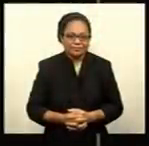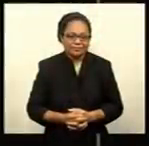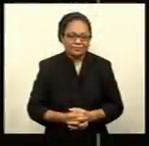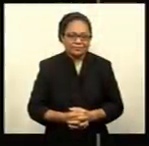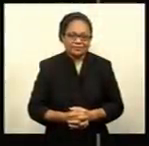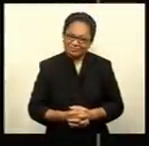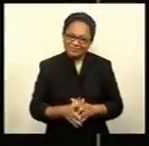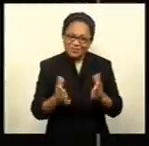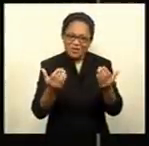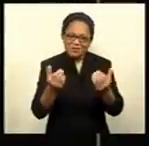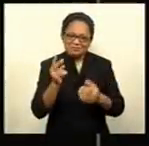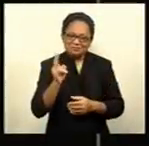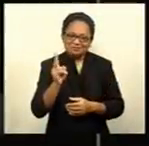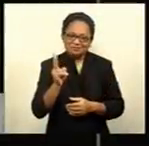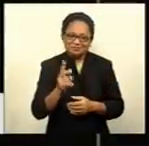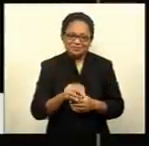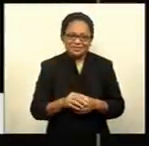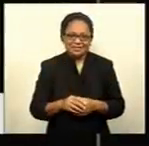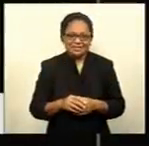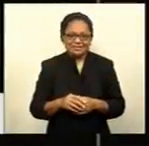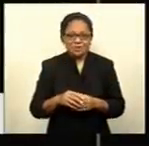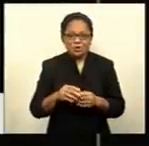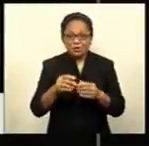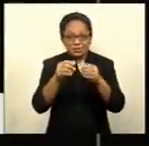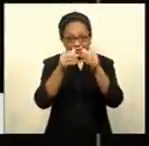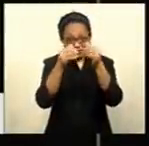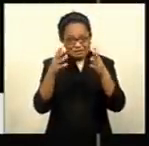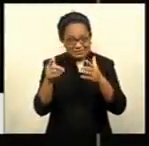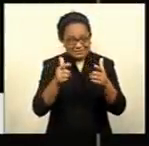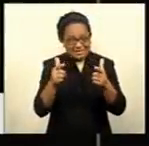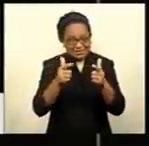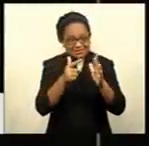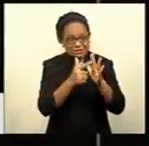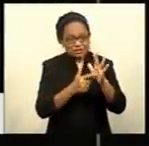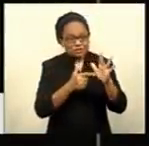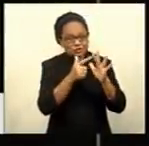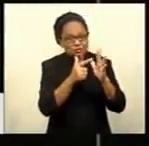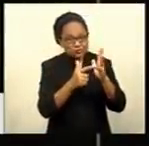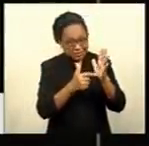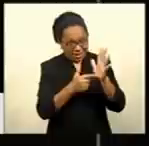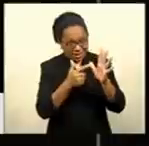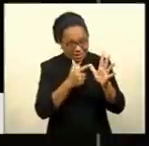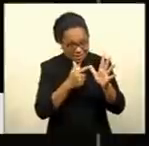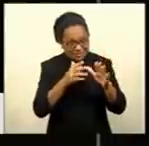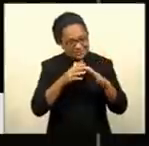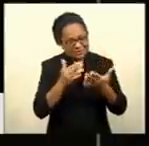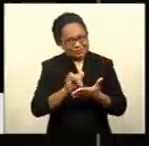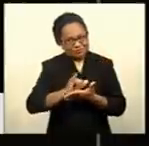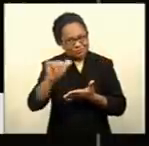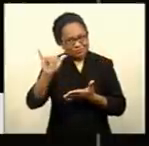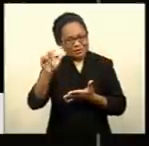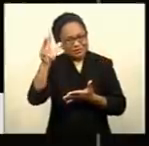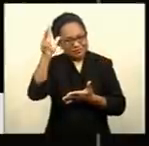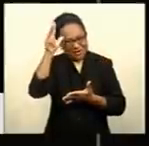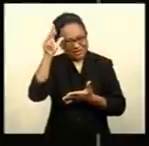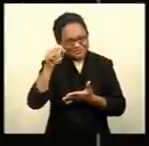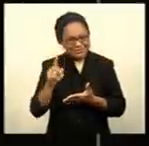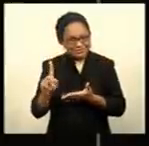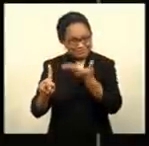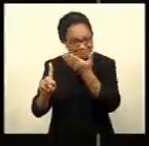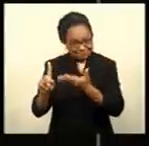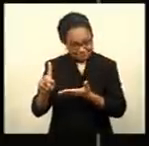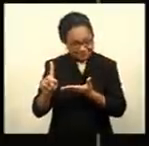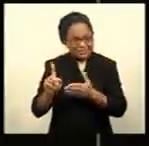Welcome back. Olympian Chuta Waningola today left the country for France. 22-year-old Waningola,